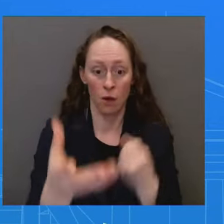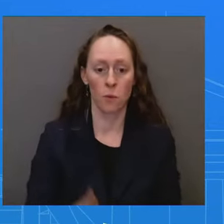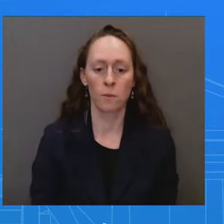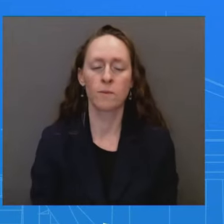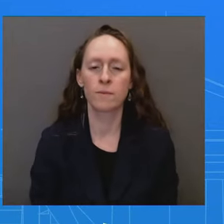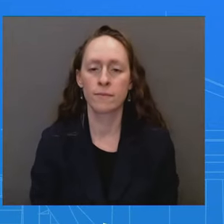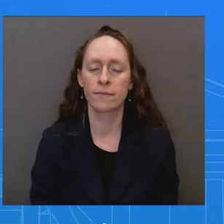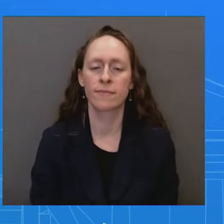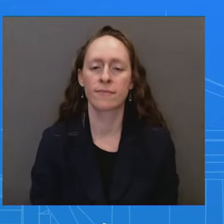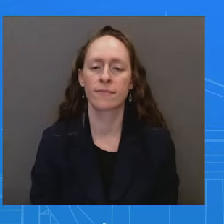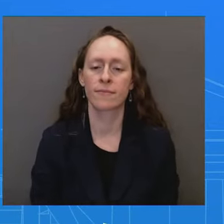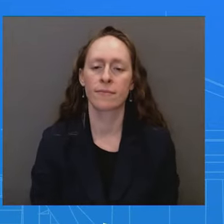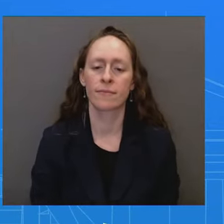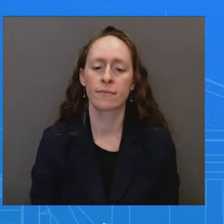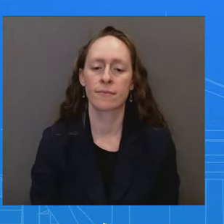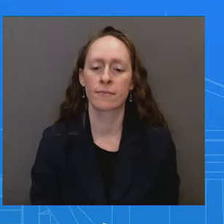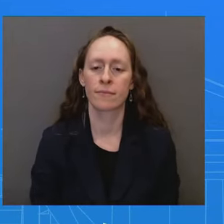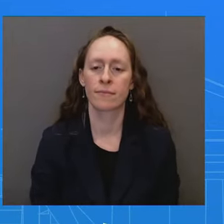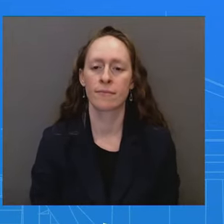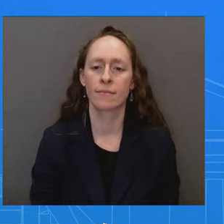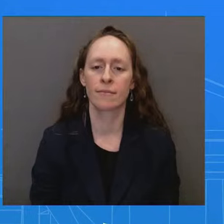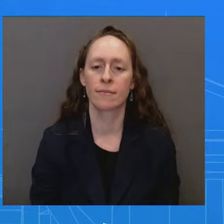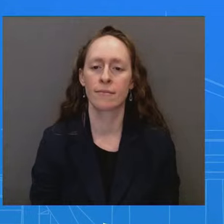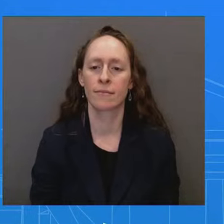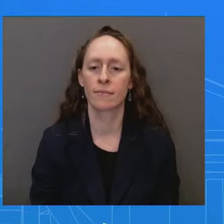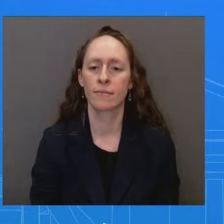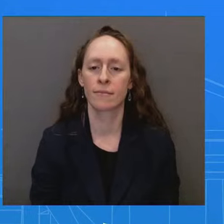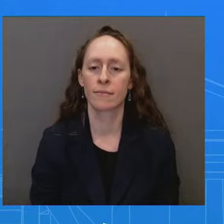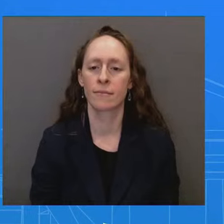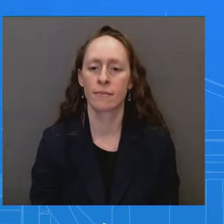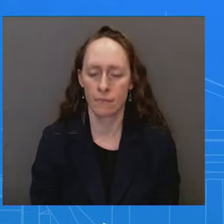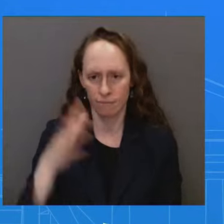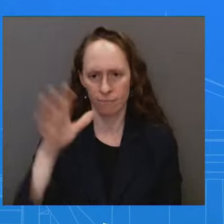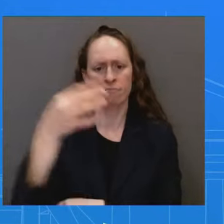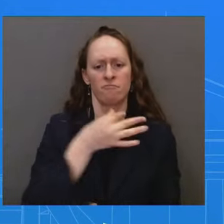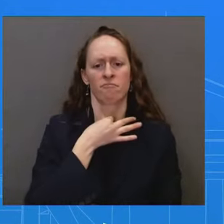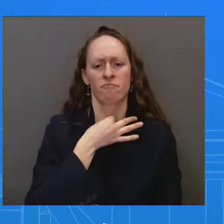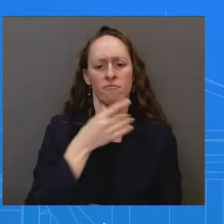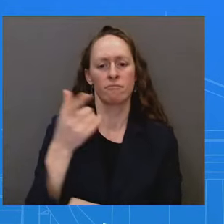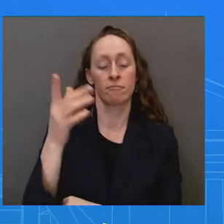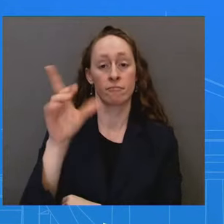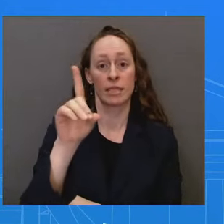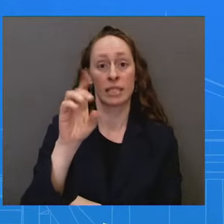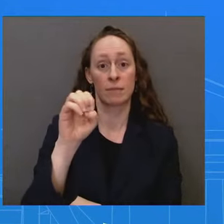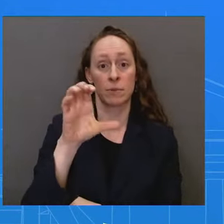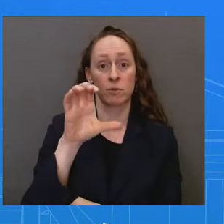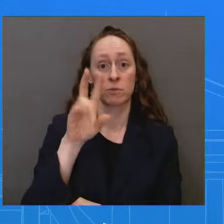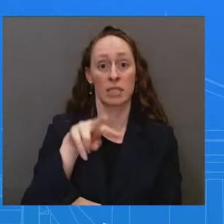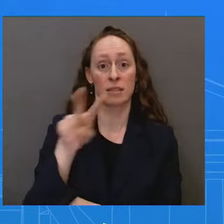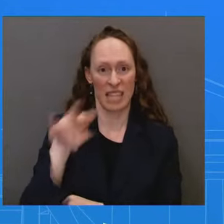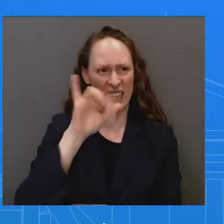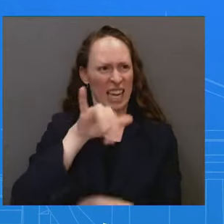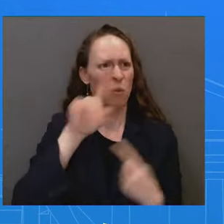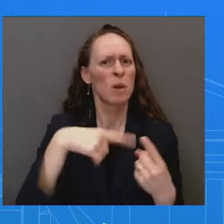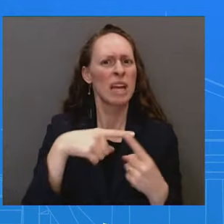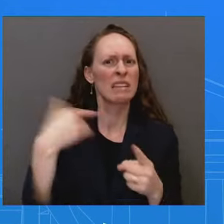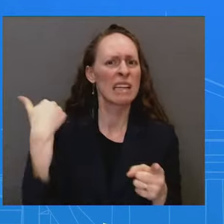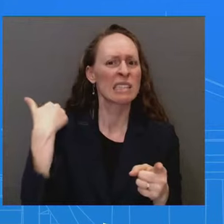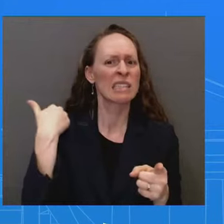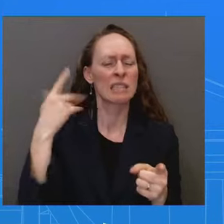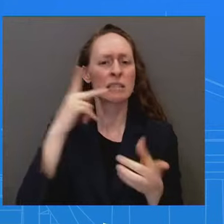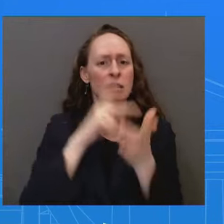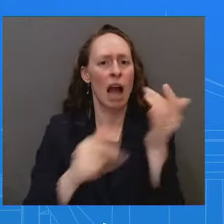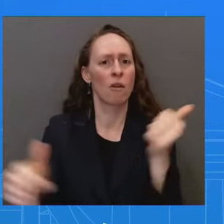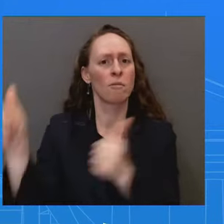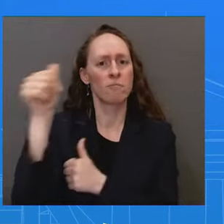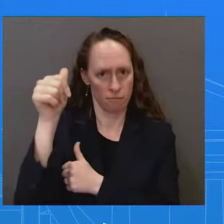December 22nd procedure that the secretary had. Did the White House, he was put under general anesthesia at that time. He was not last week.